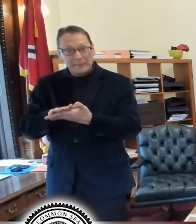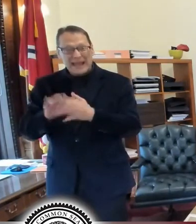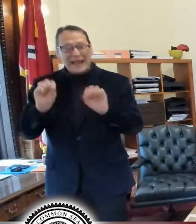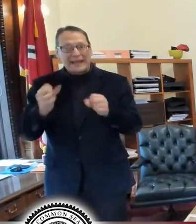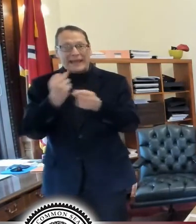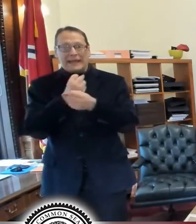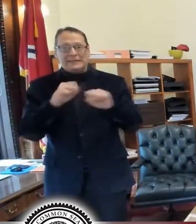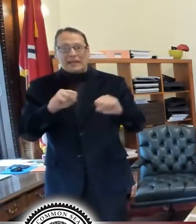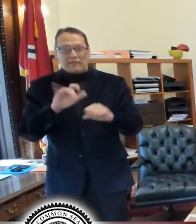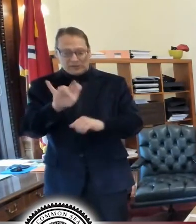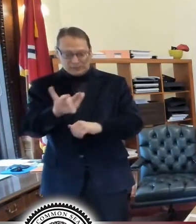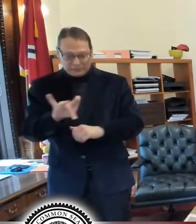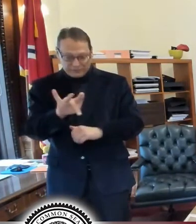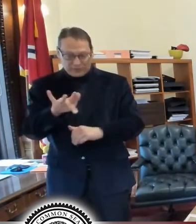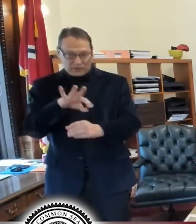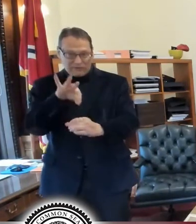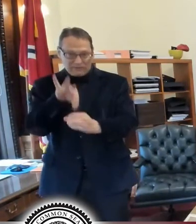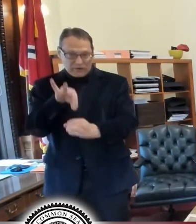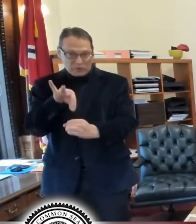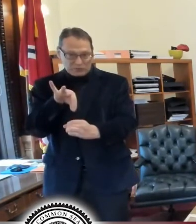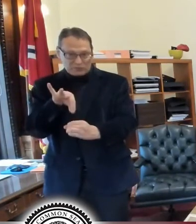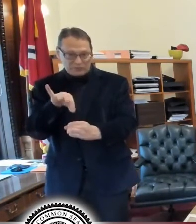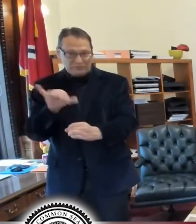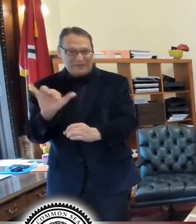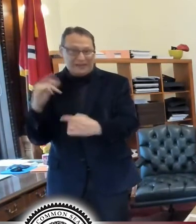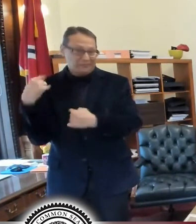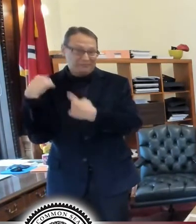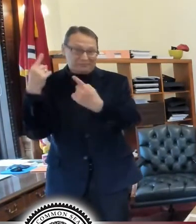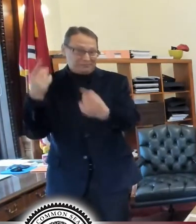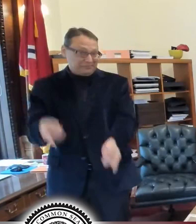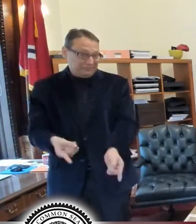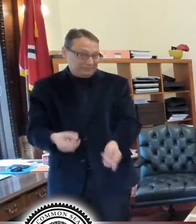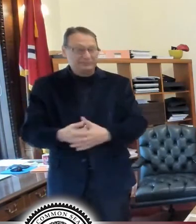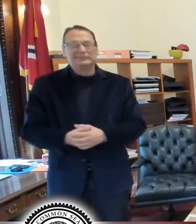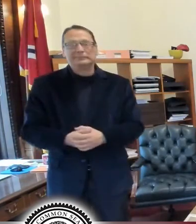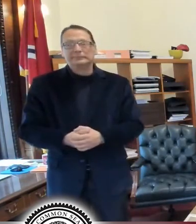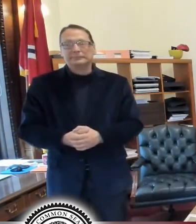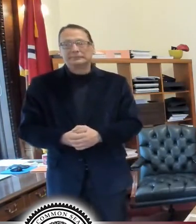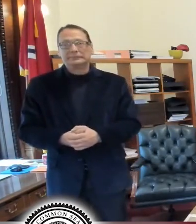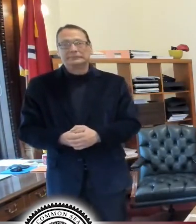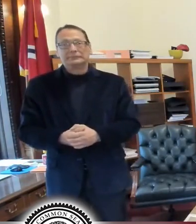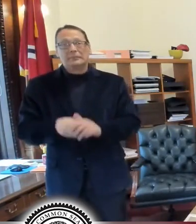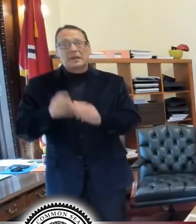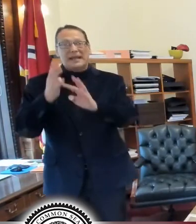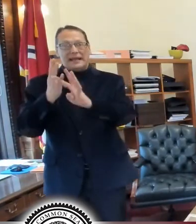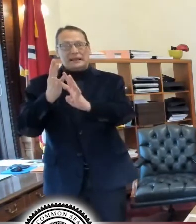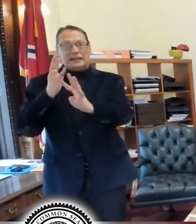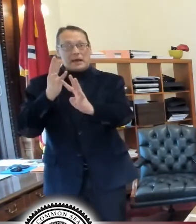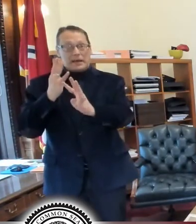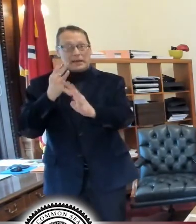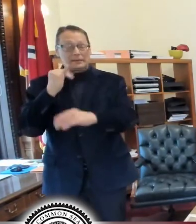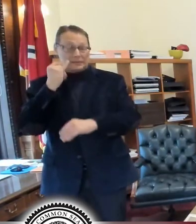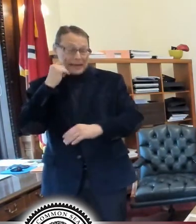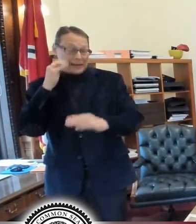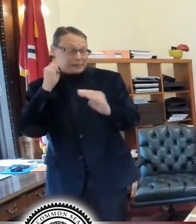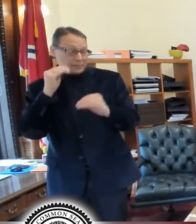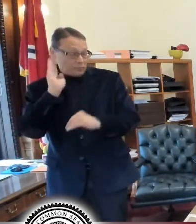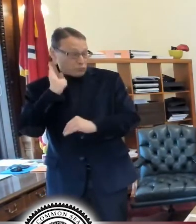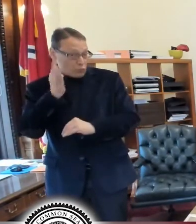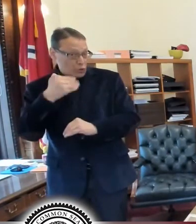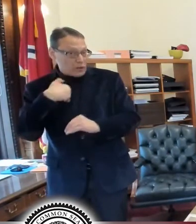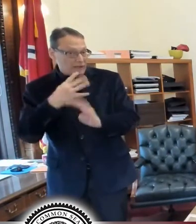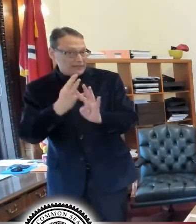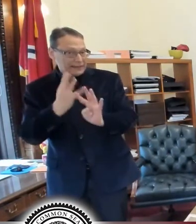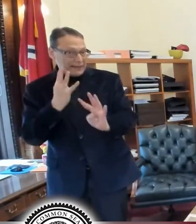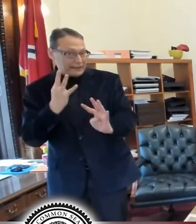safely vote in person, just like you always do. Um, the lines, if there are lines, and I expect there will be,